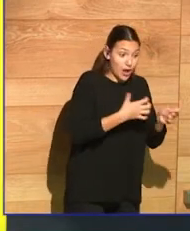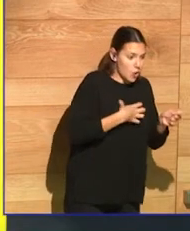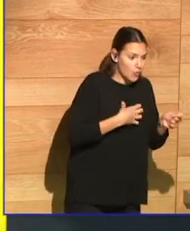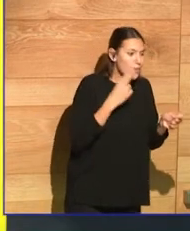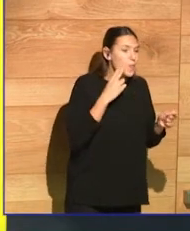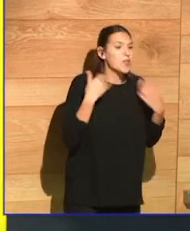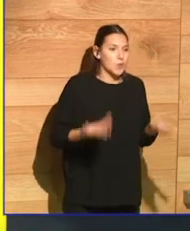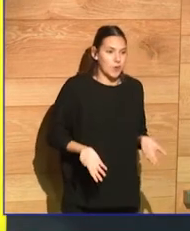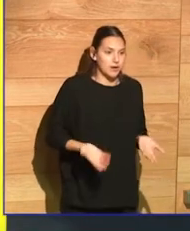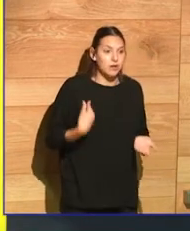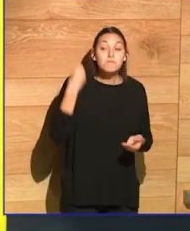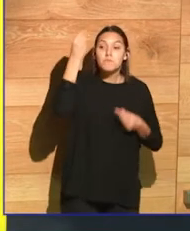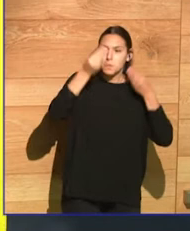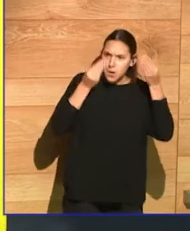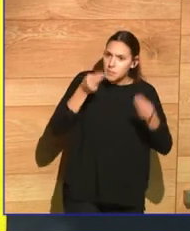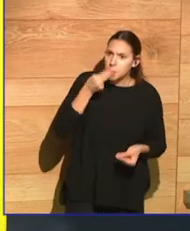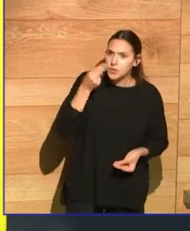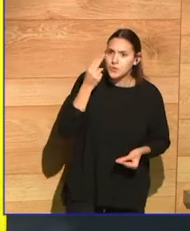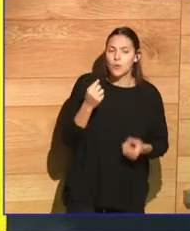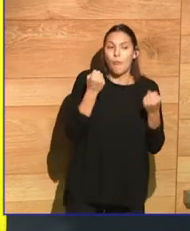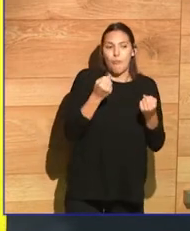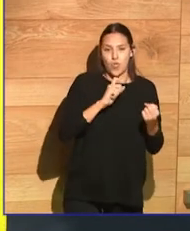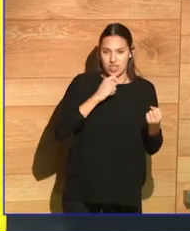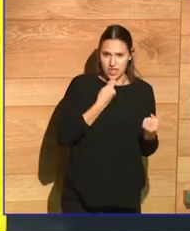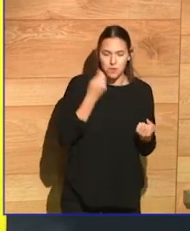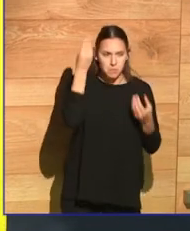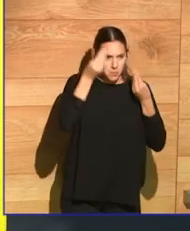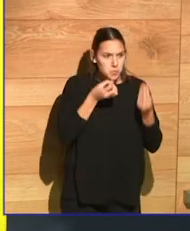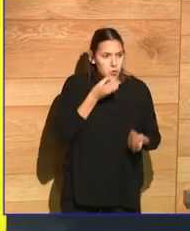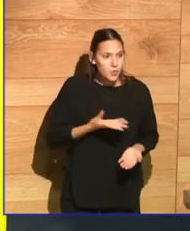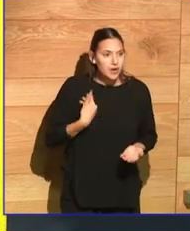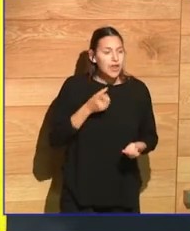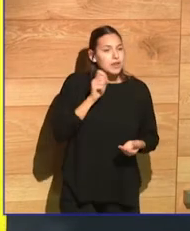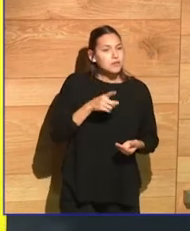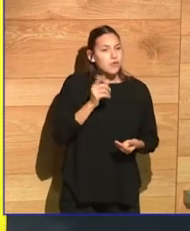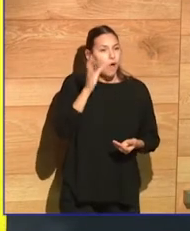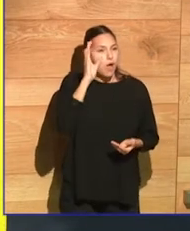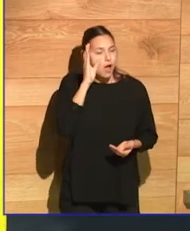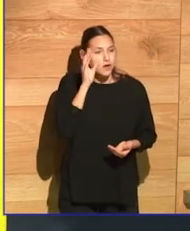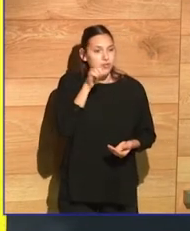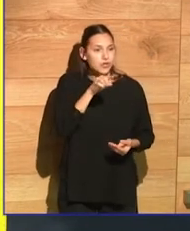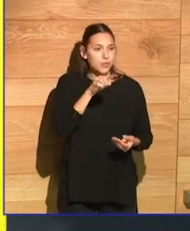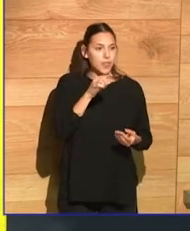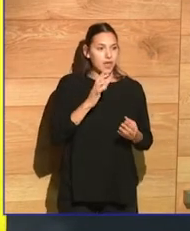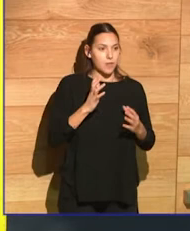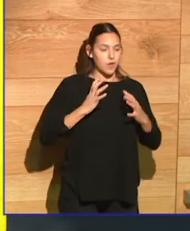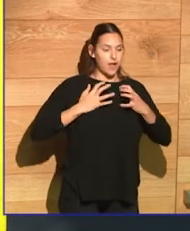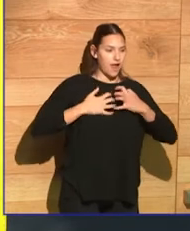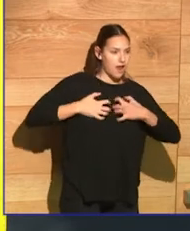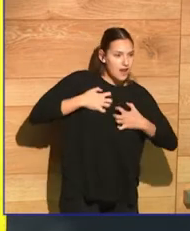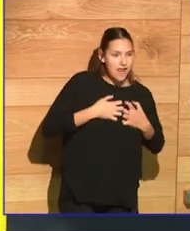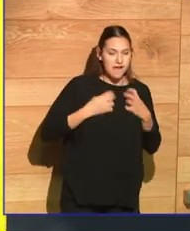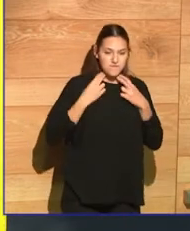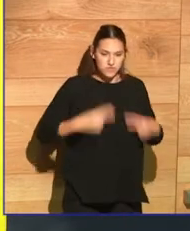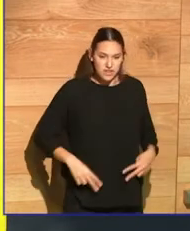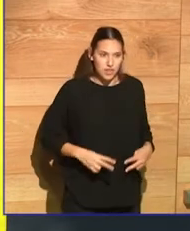In your book, there's a reflection about the power of hatred. And I've heard you say that we cannot underestimate frustration.